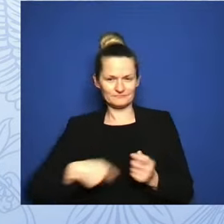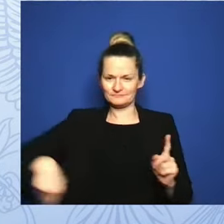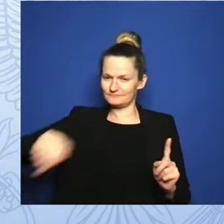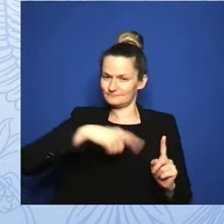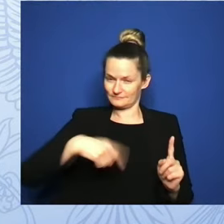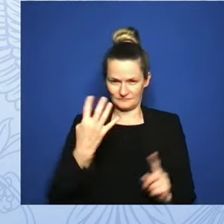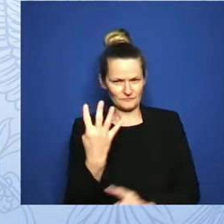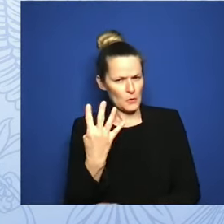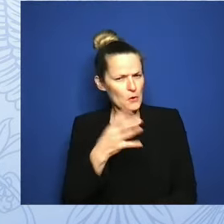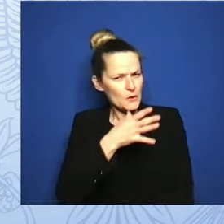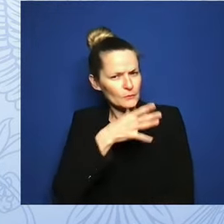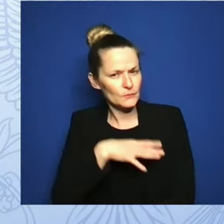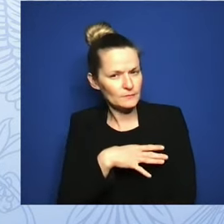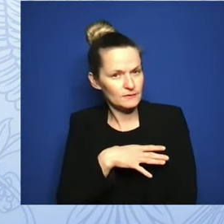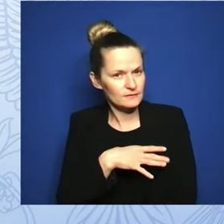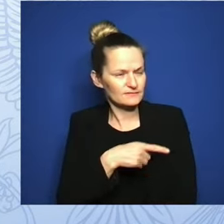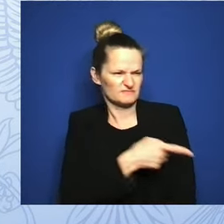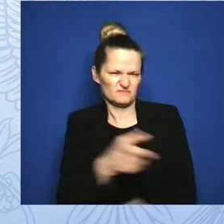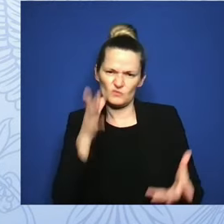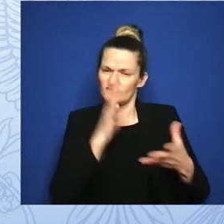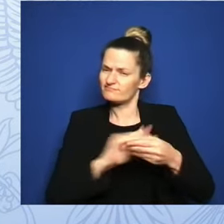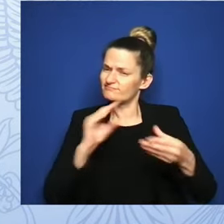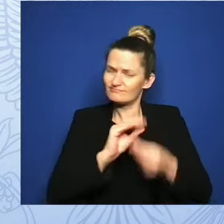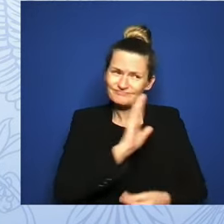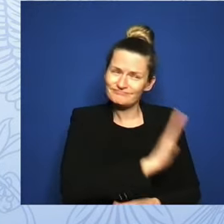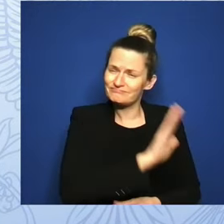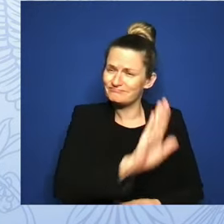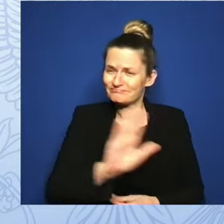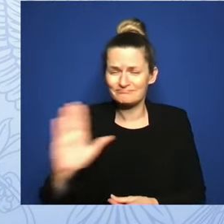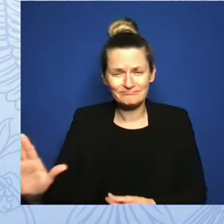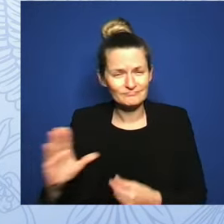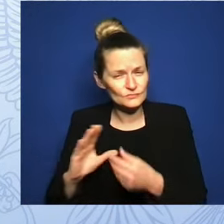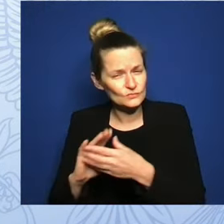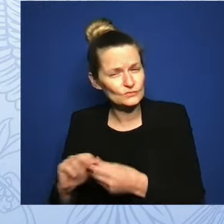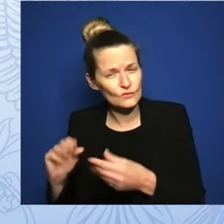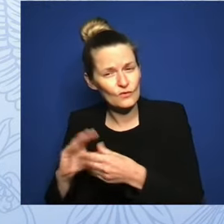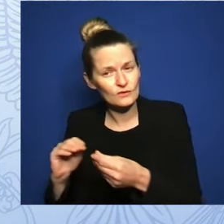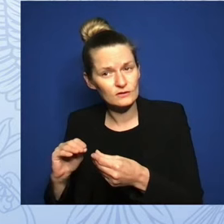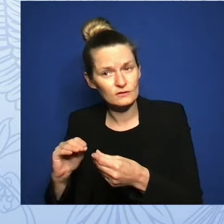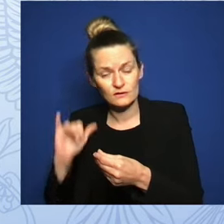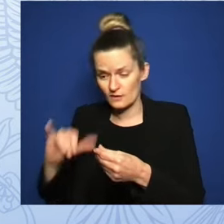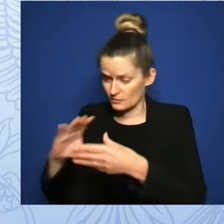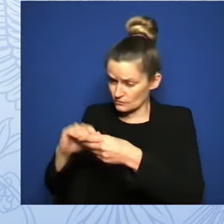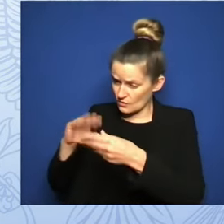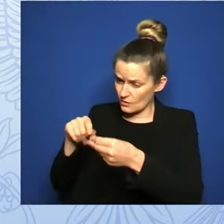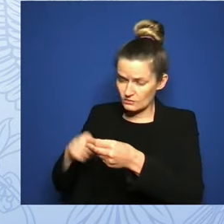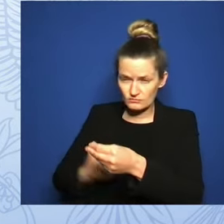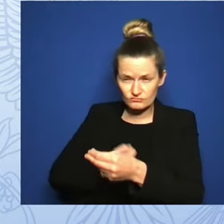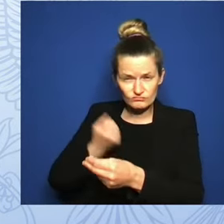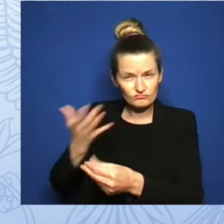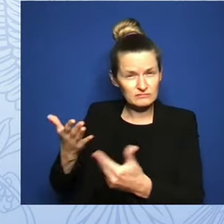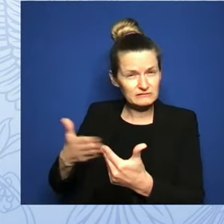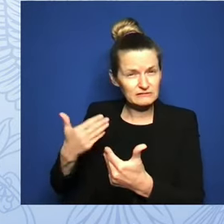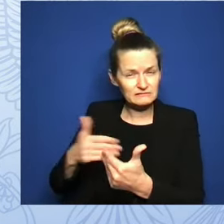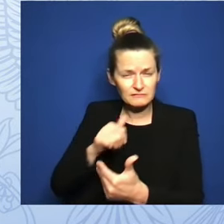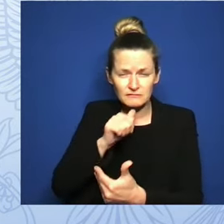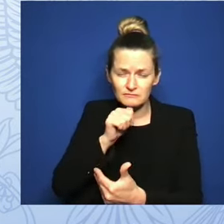their experiences. And I know that it isn't easy to relive what you've already gone through.